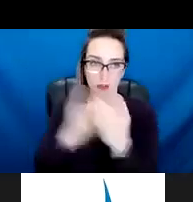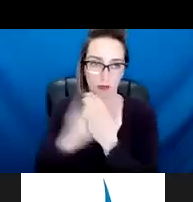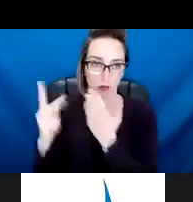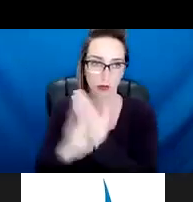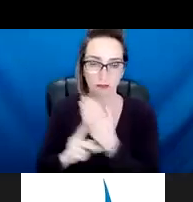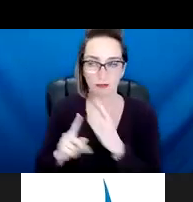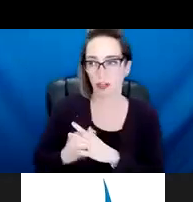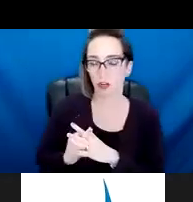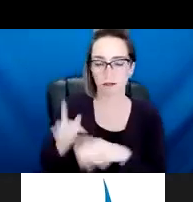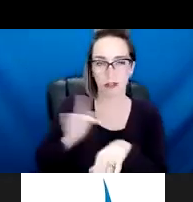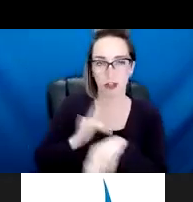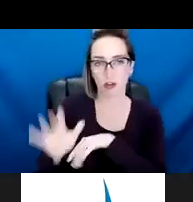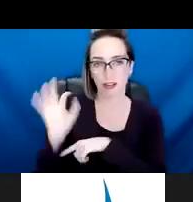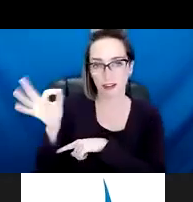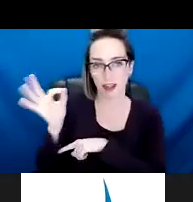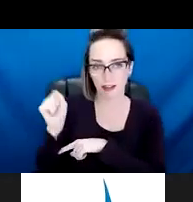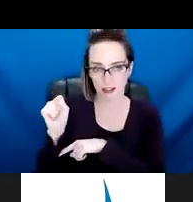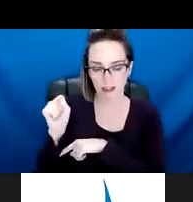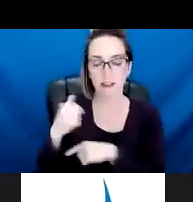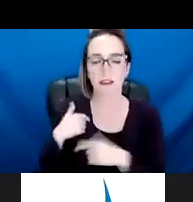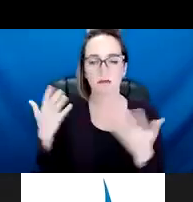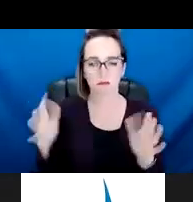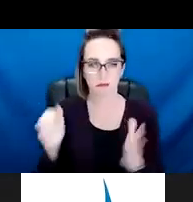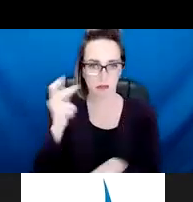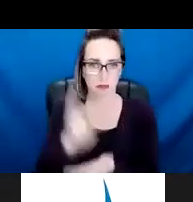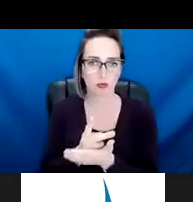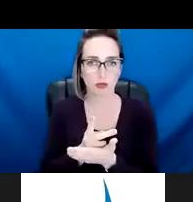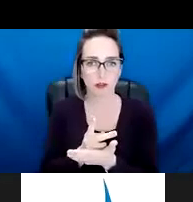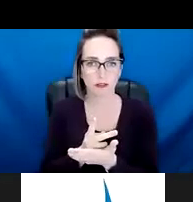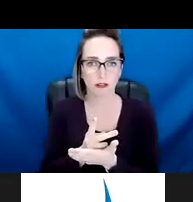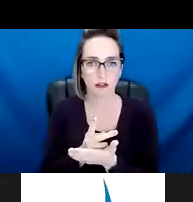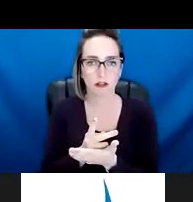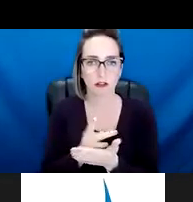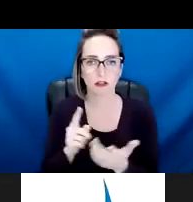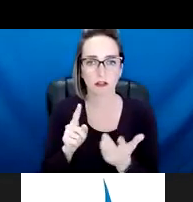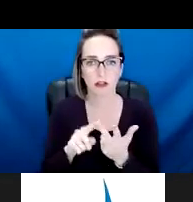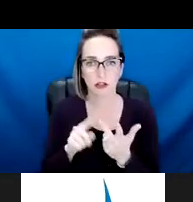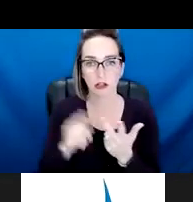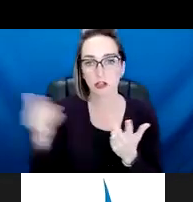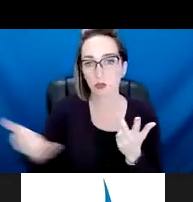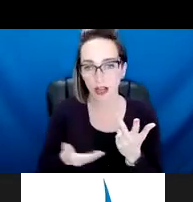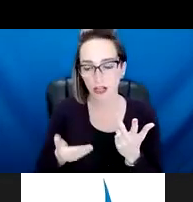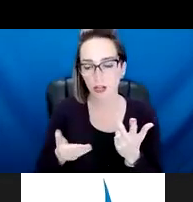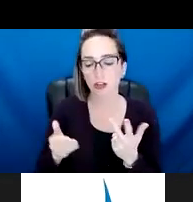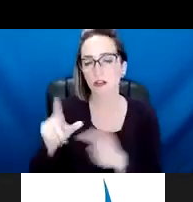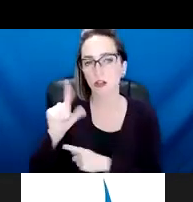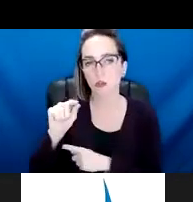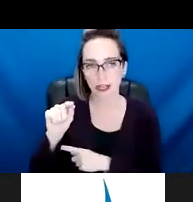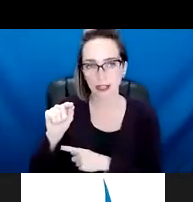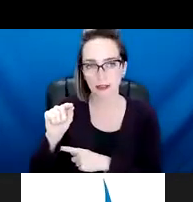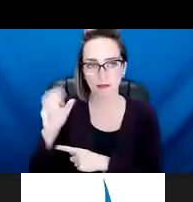early 90s. And we've been authorized to be able to hire 20 cadets